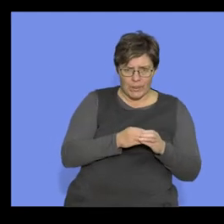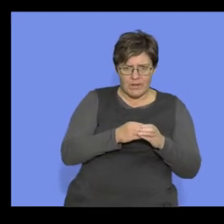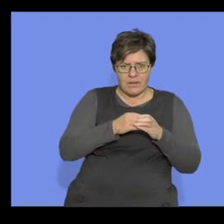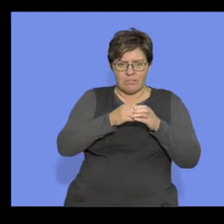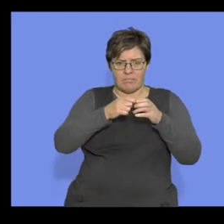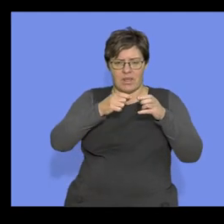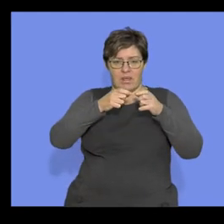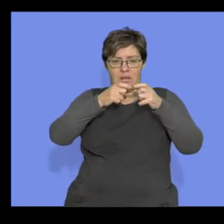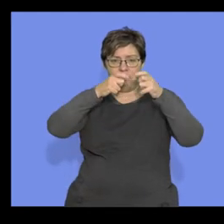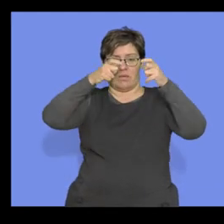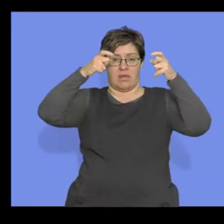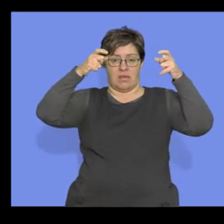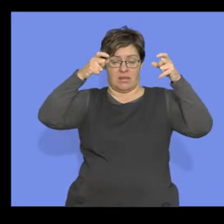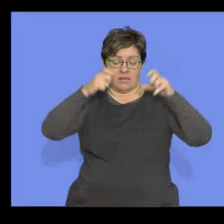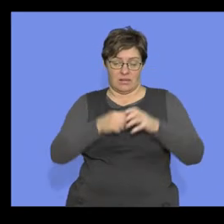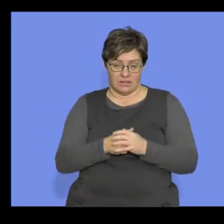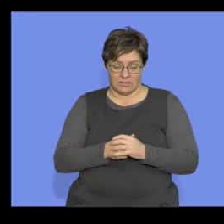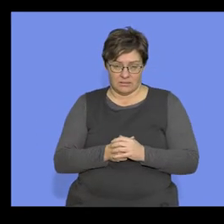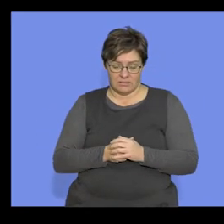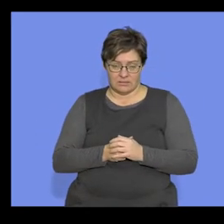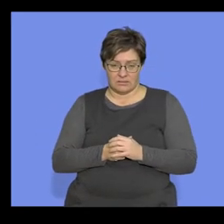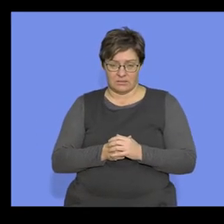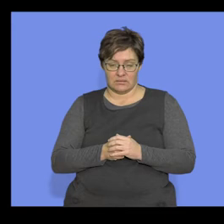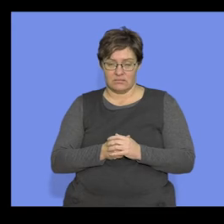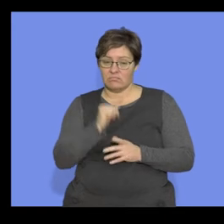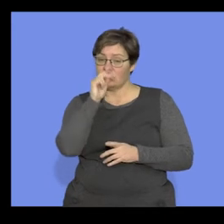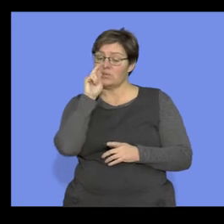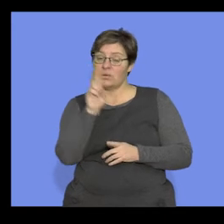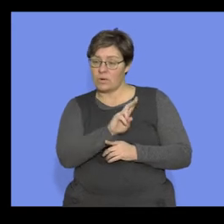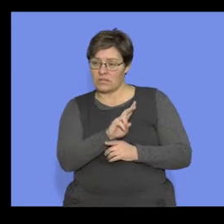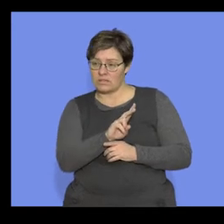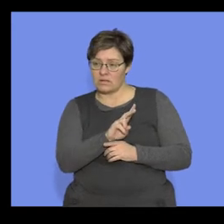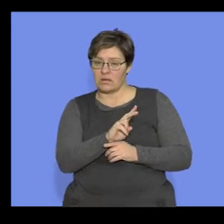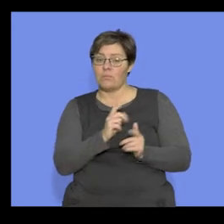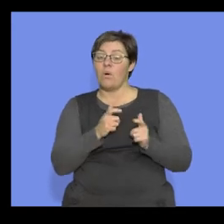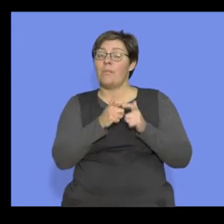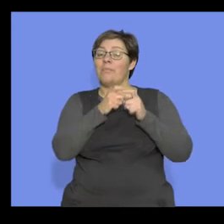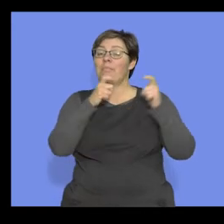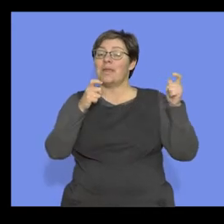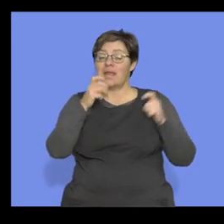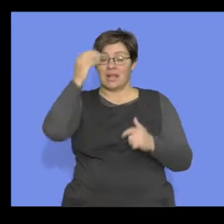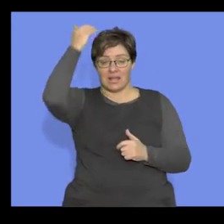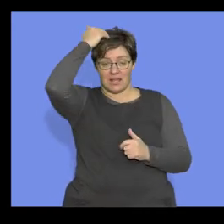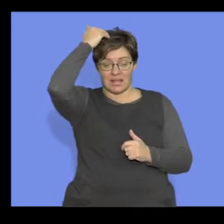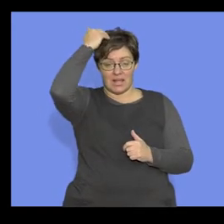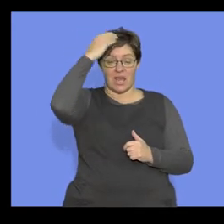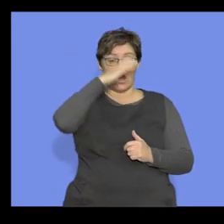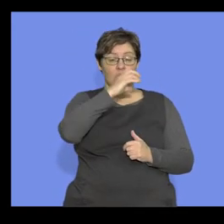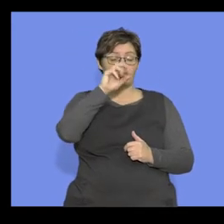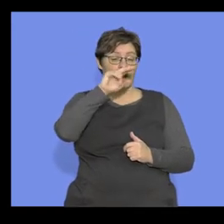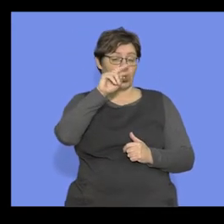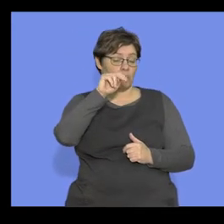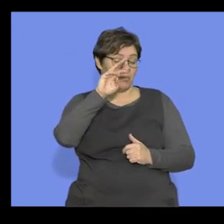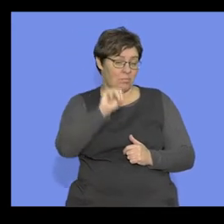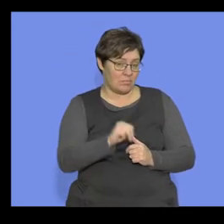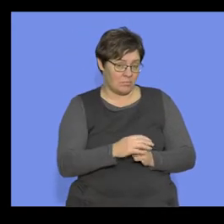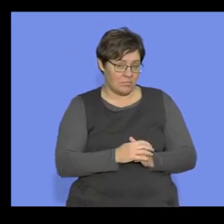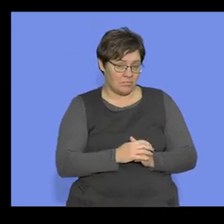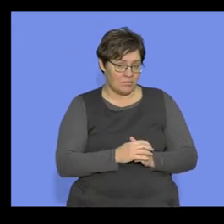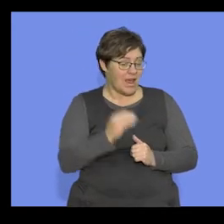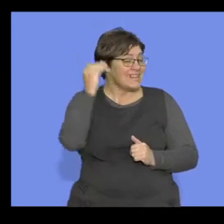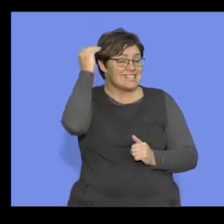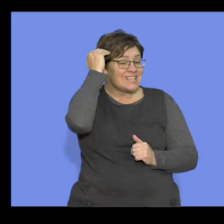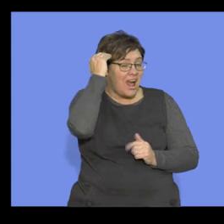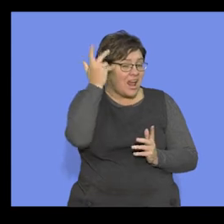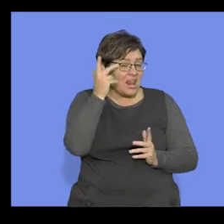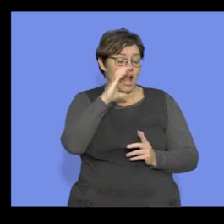So the trend is, all right, what are we starting to see? A bigger cranium, right?